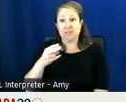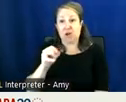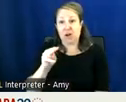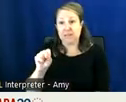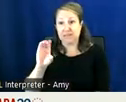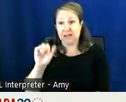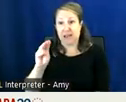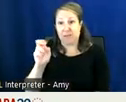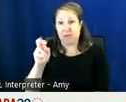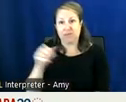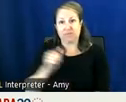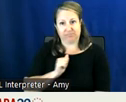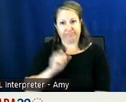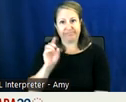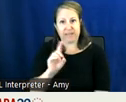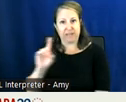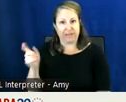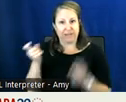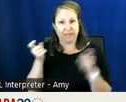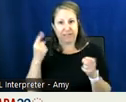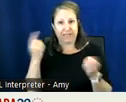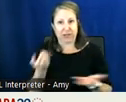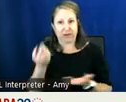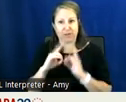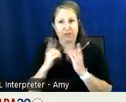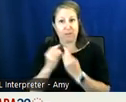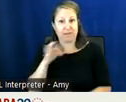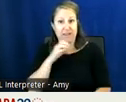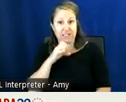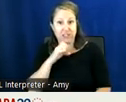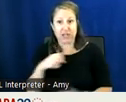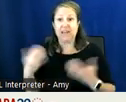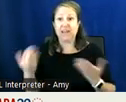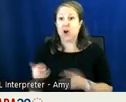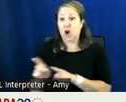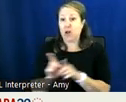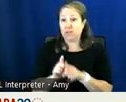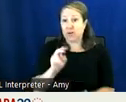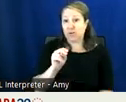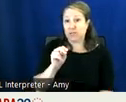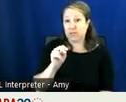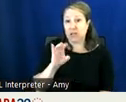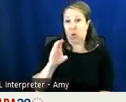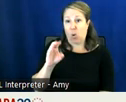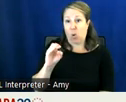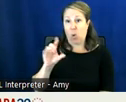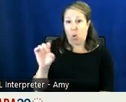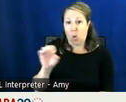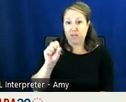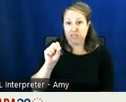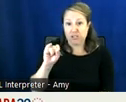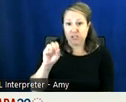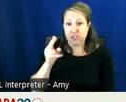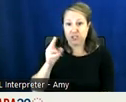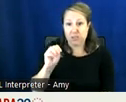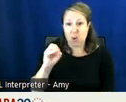director of administration here for the department of aging today i also have with me nicole shimosaka who is our chief financial officer